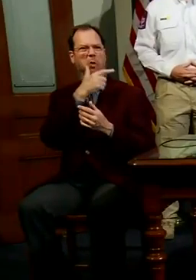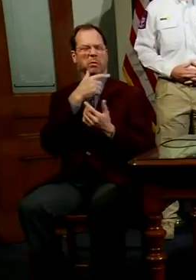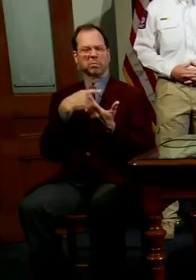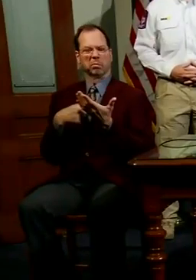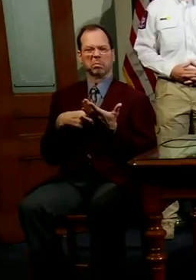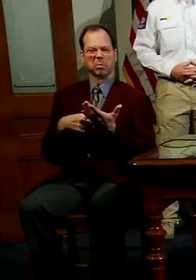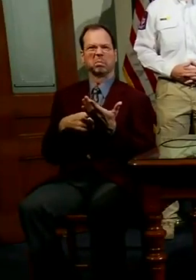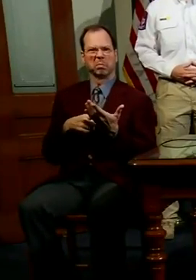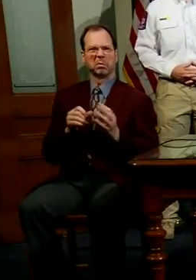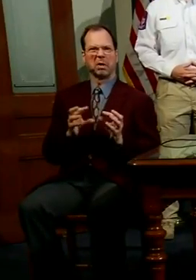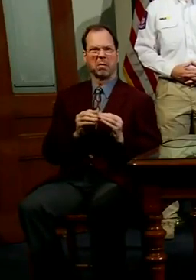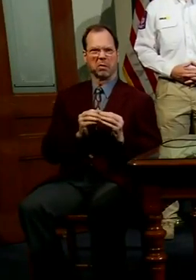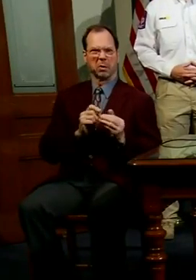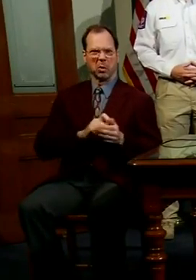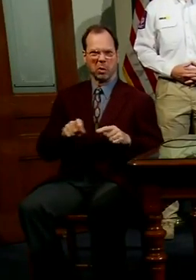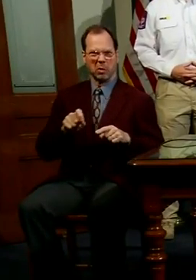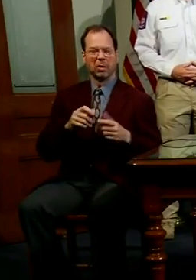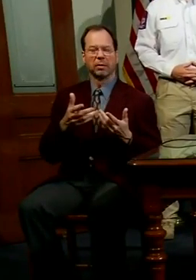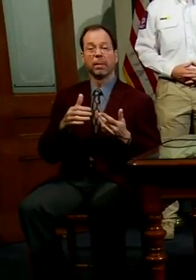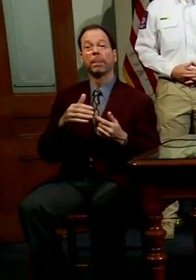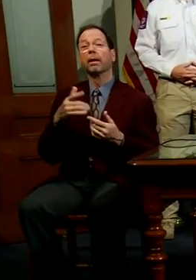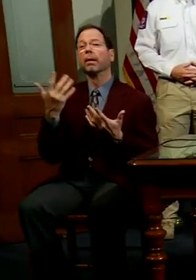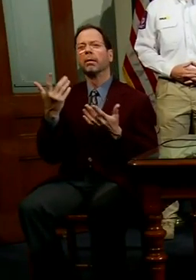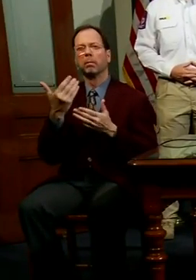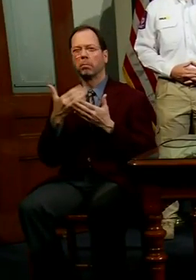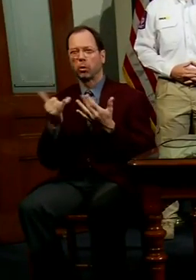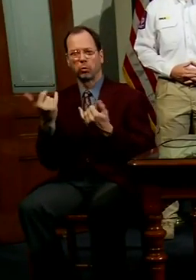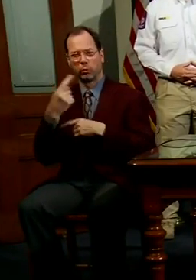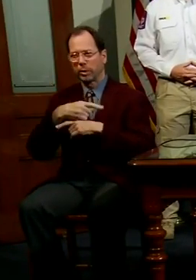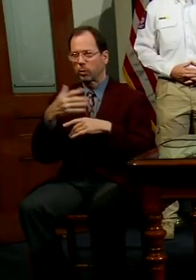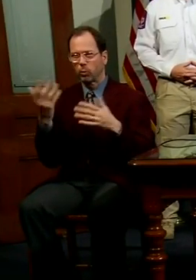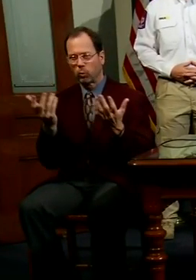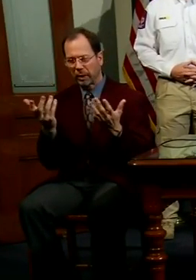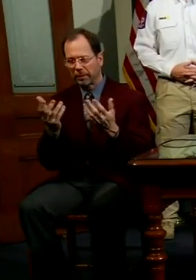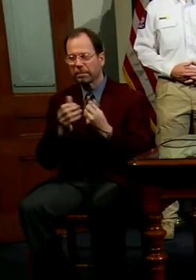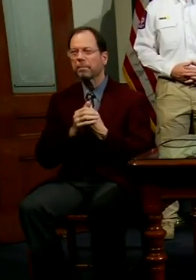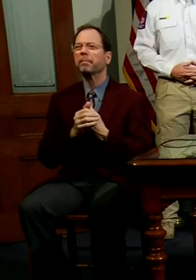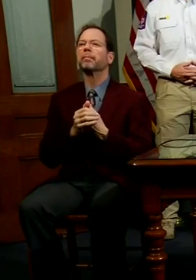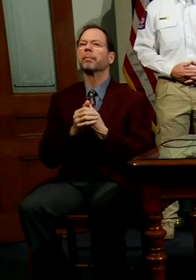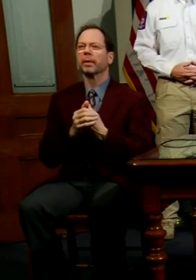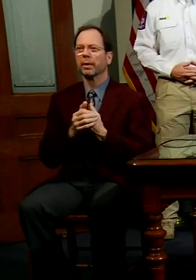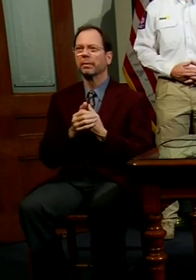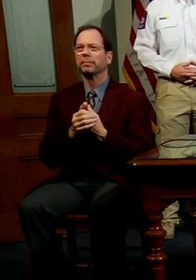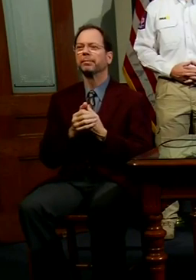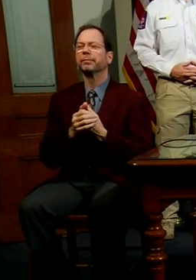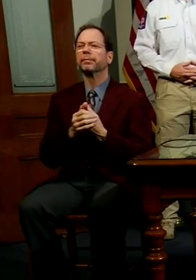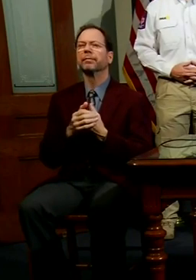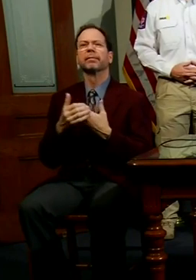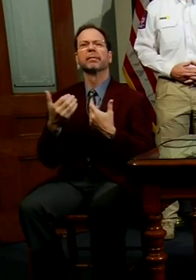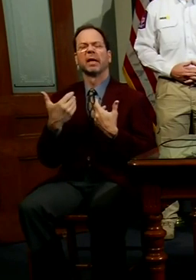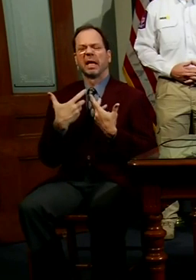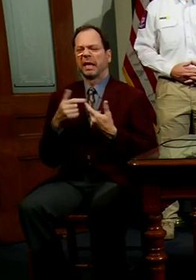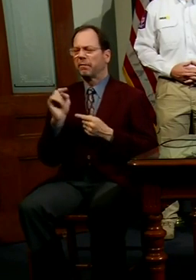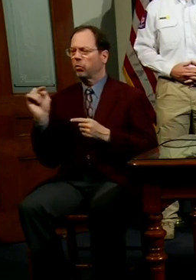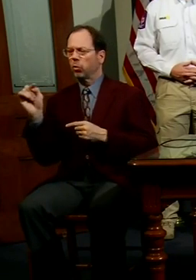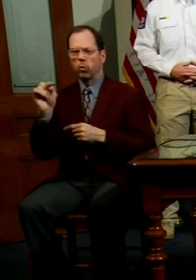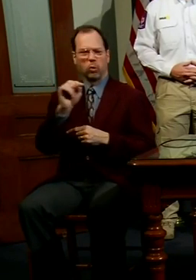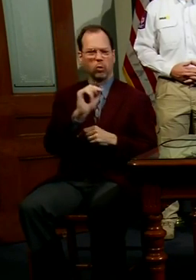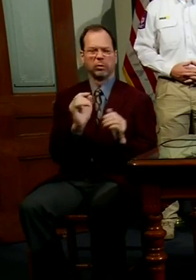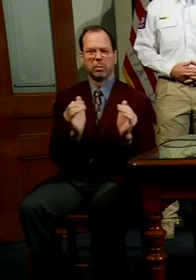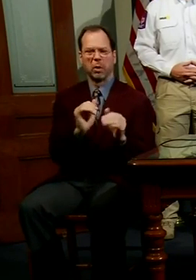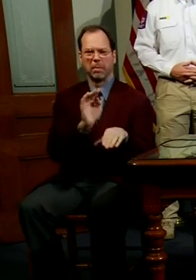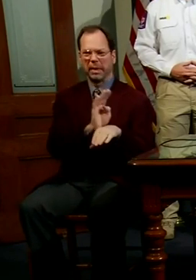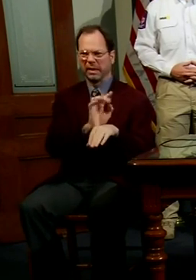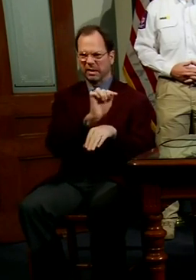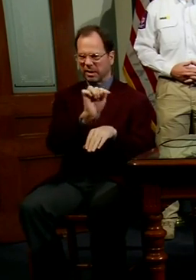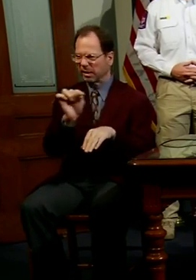Part of what is happening today is getting small businesses up and running by giving them